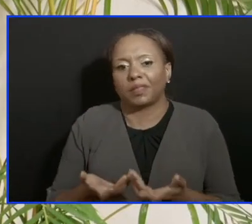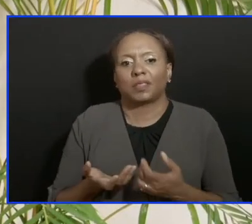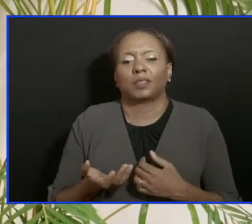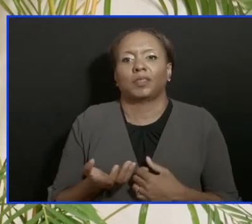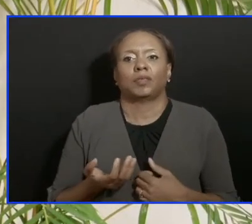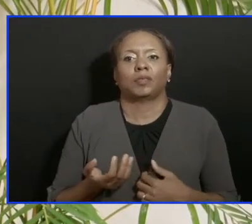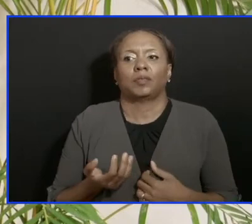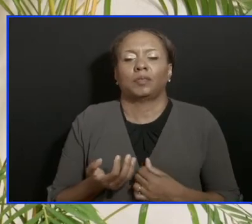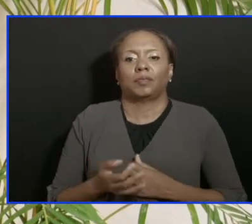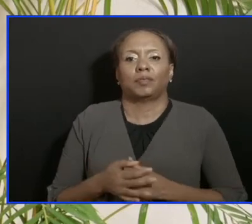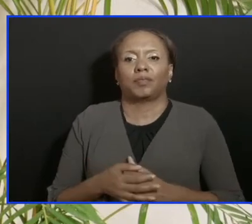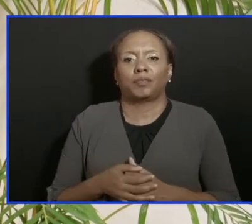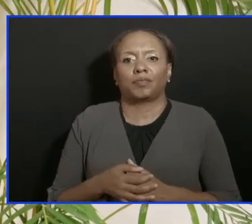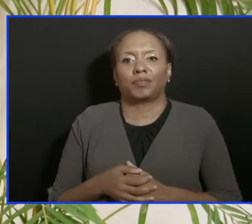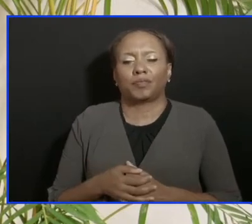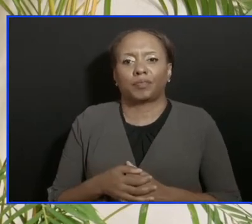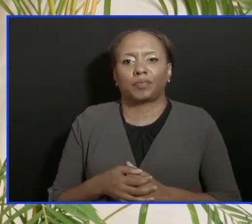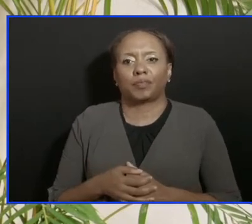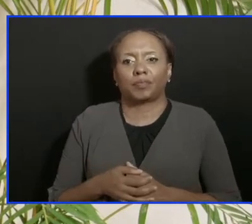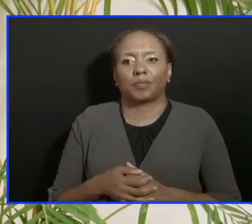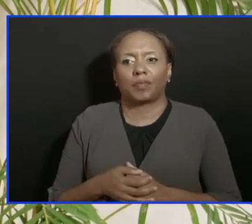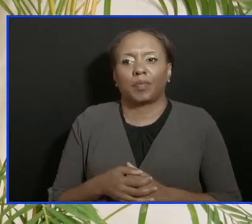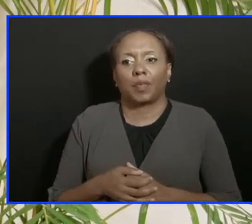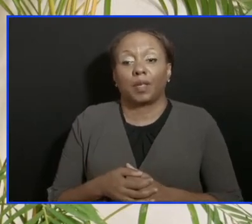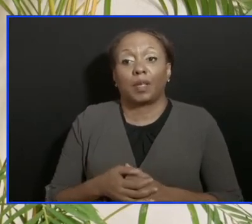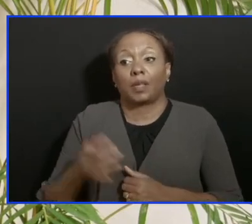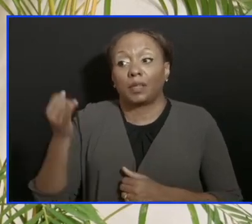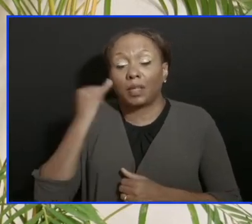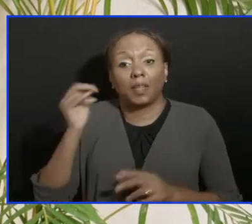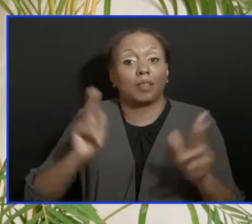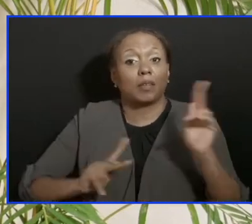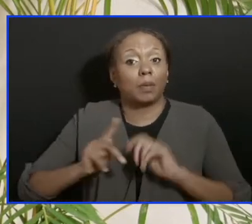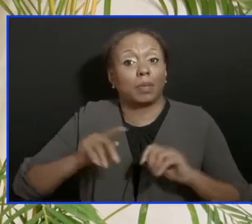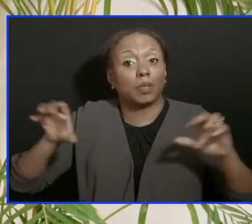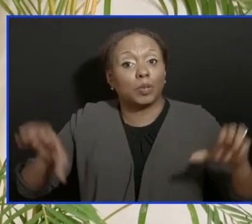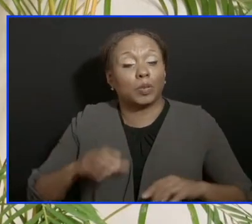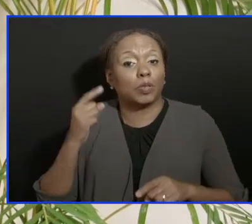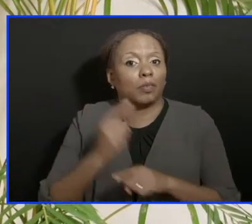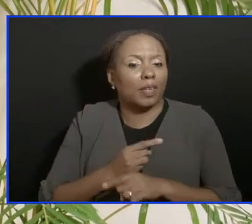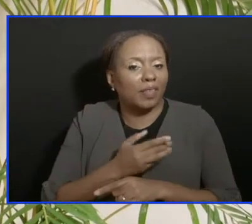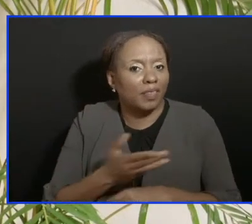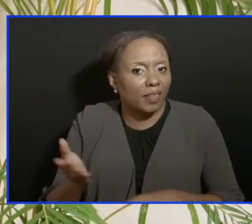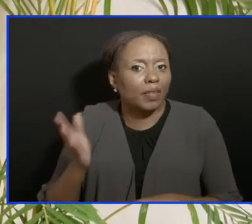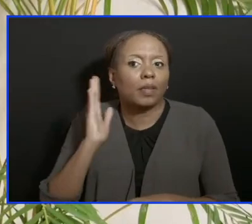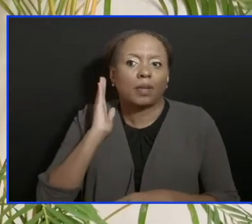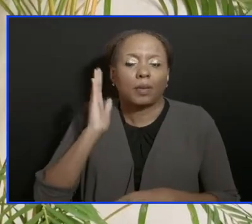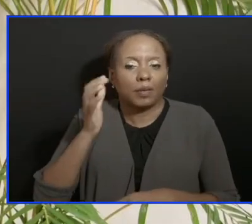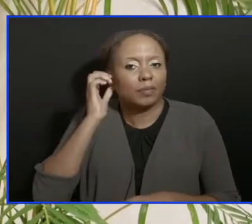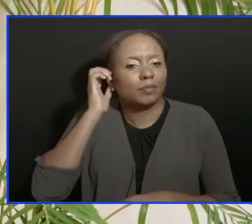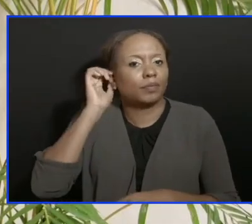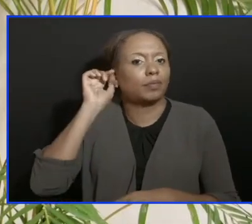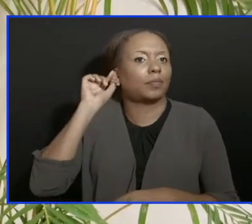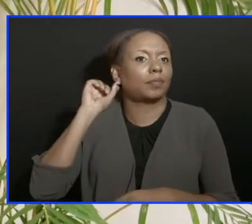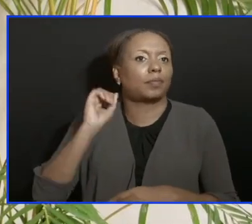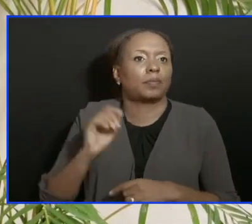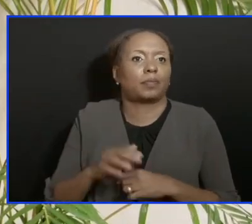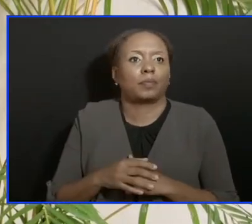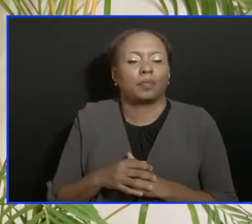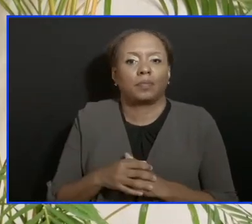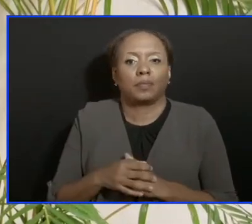fruit, in terms of predictions, if people do what they're supposed to do. So the longer people continue